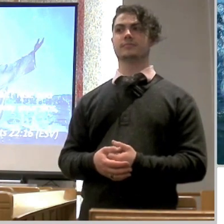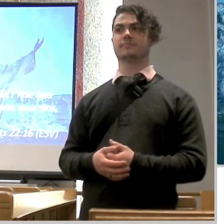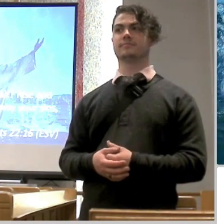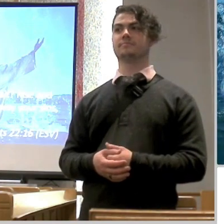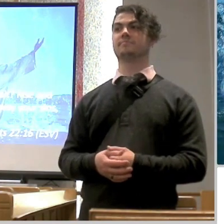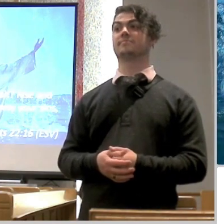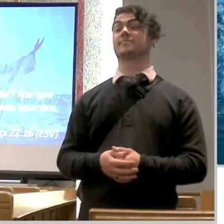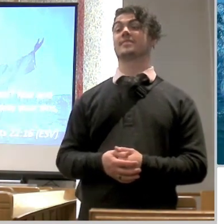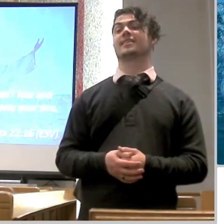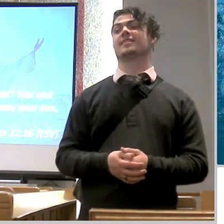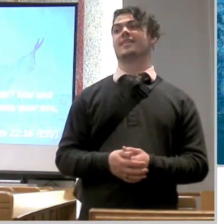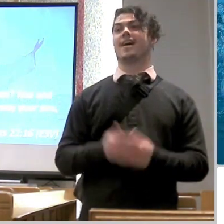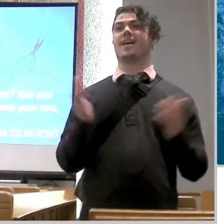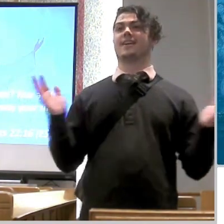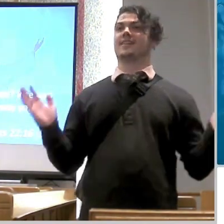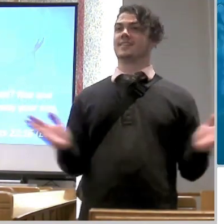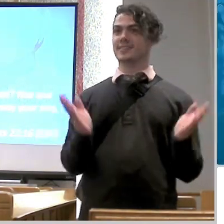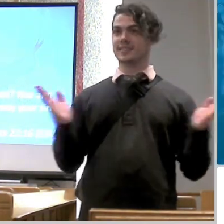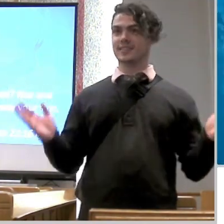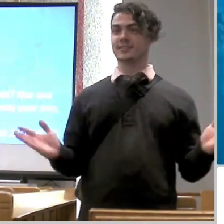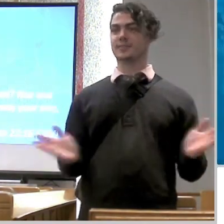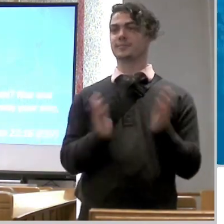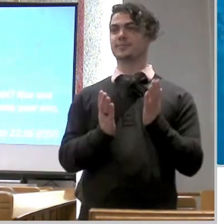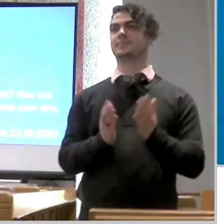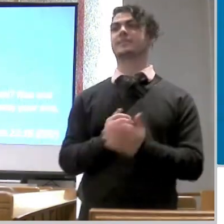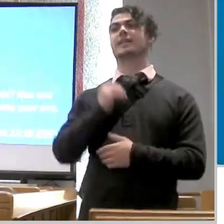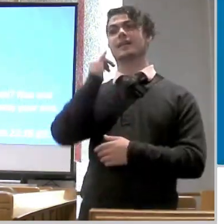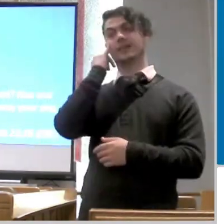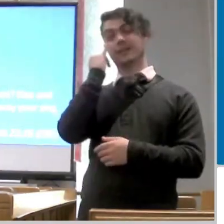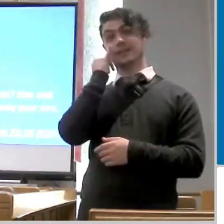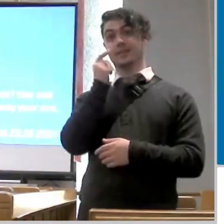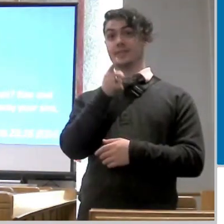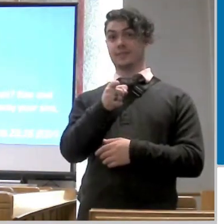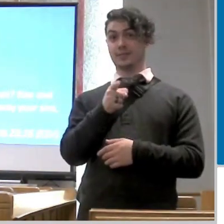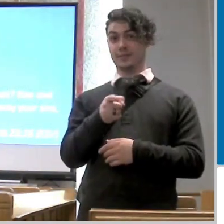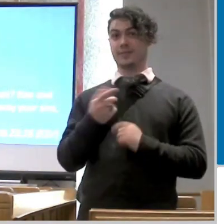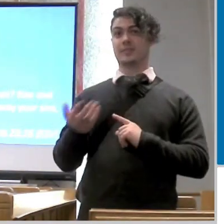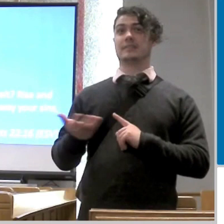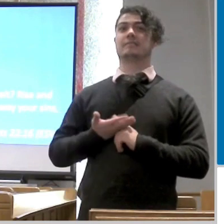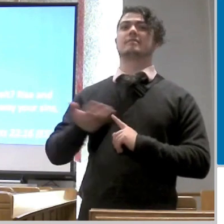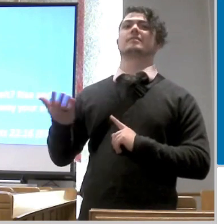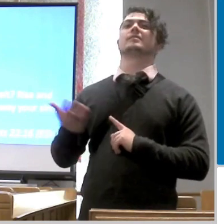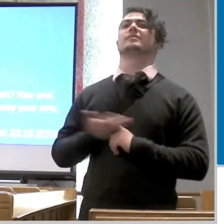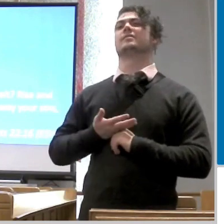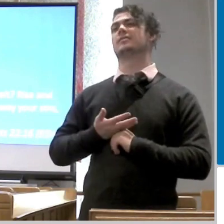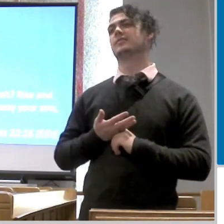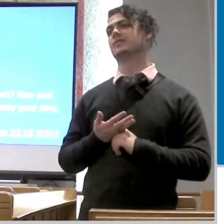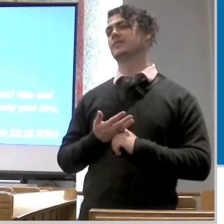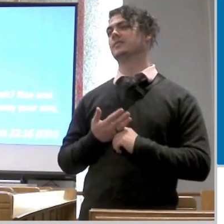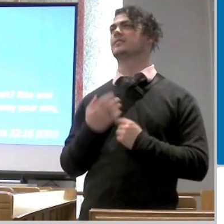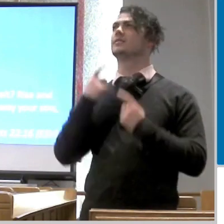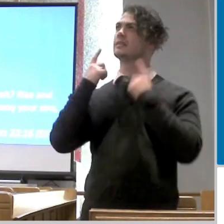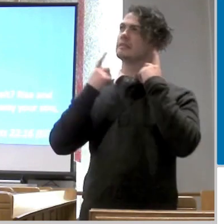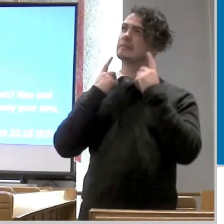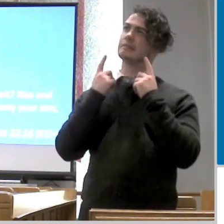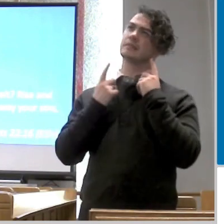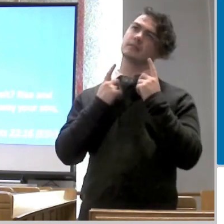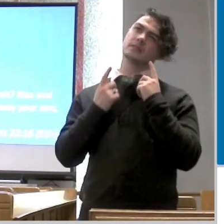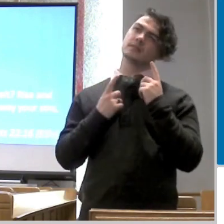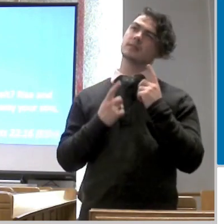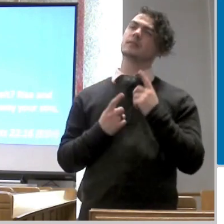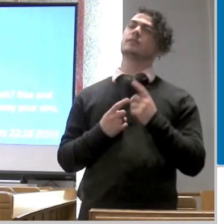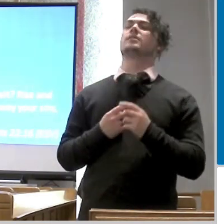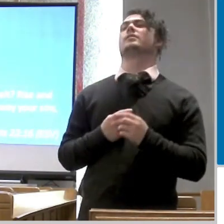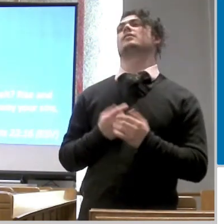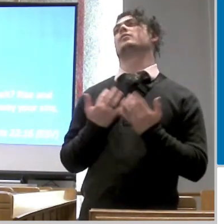and so i encourage you if you are that person who've been waiting who's been thinking about who's been